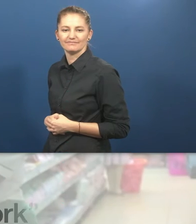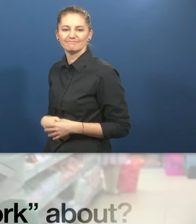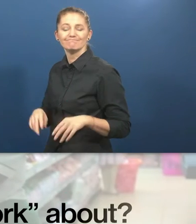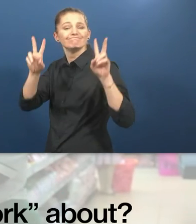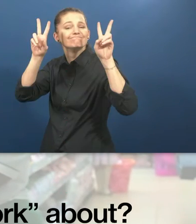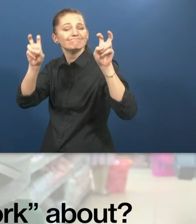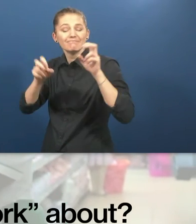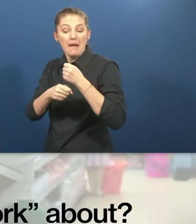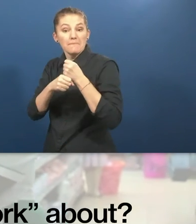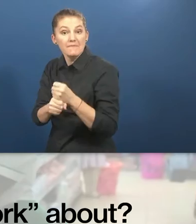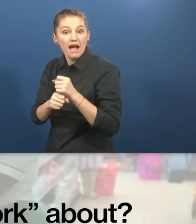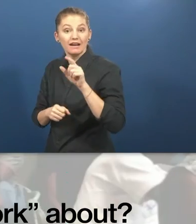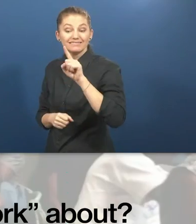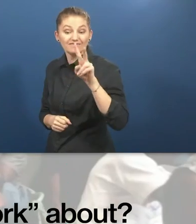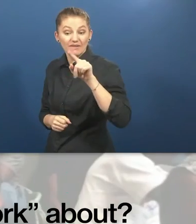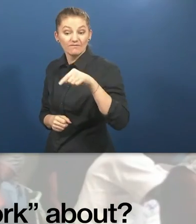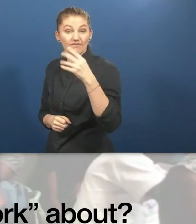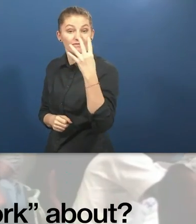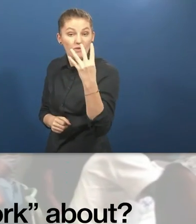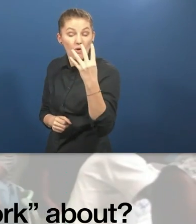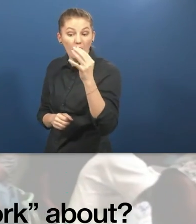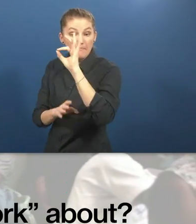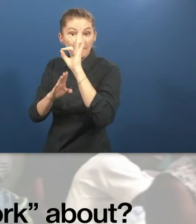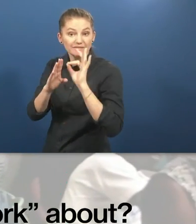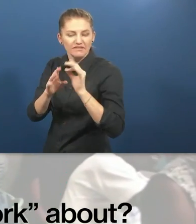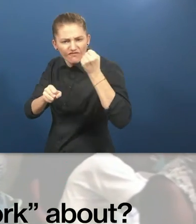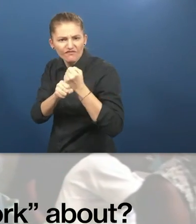What is Make 12.4% Work About?